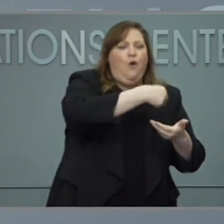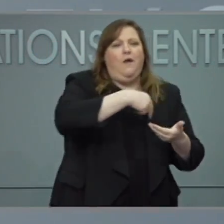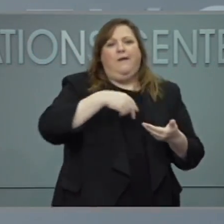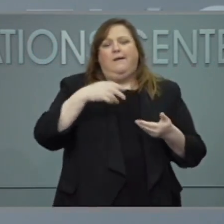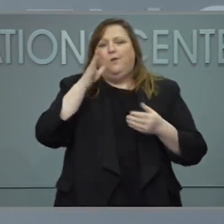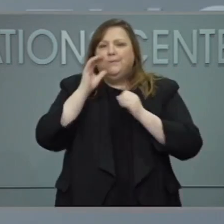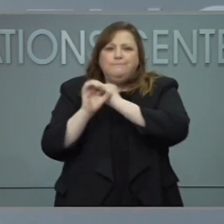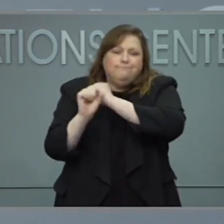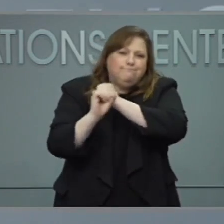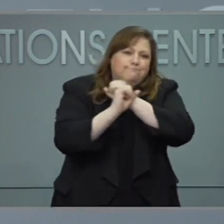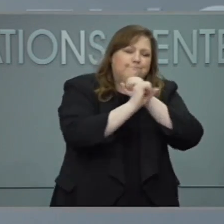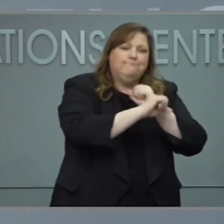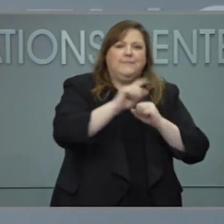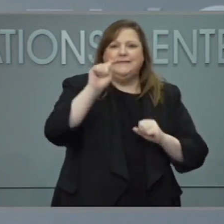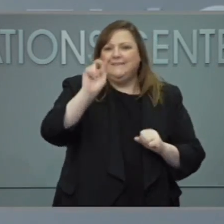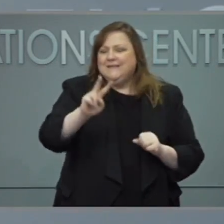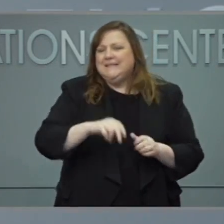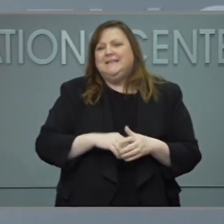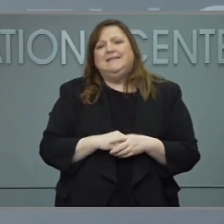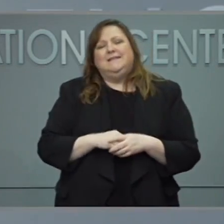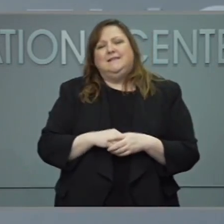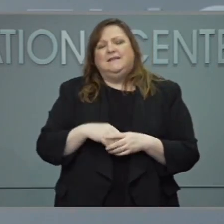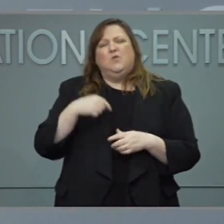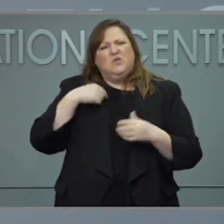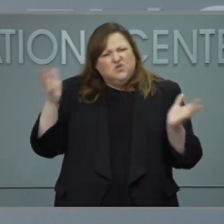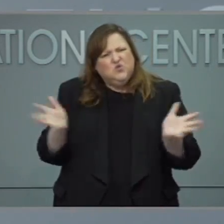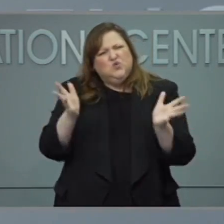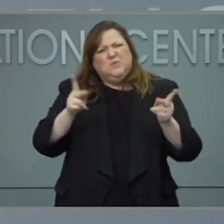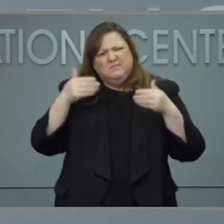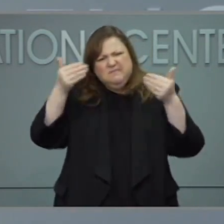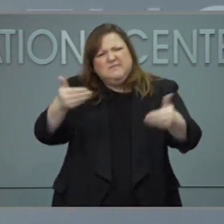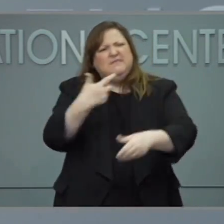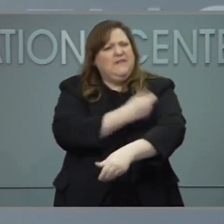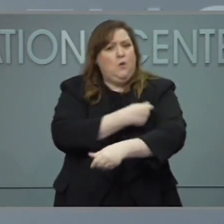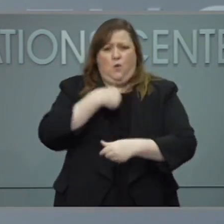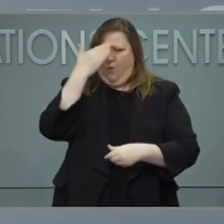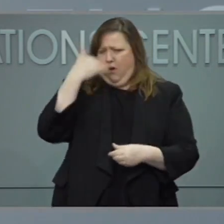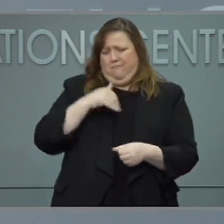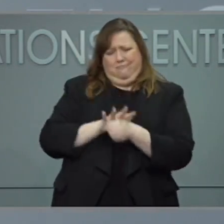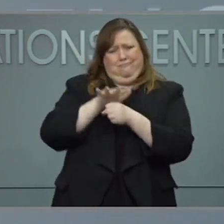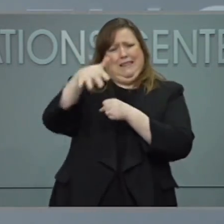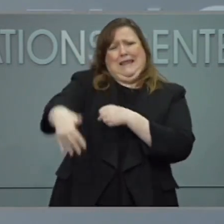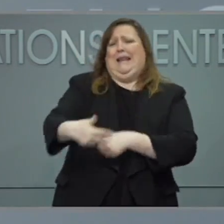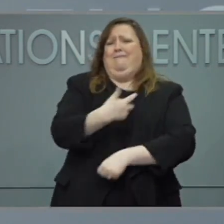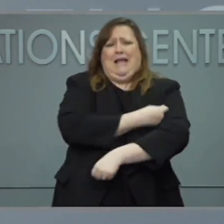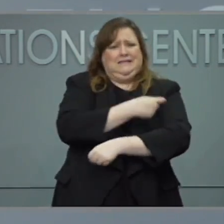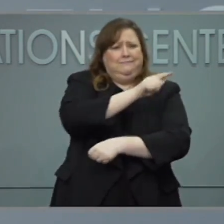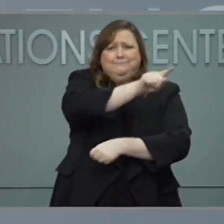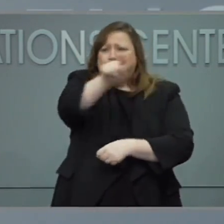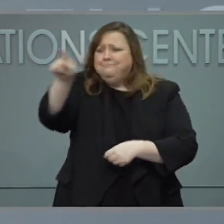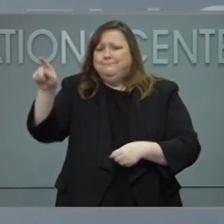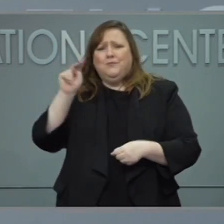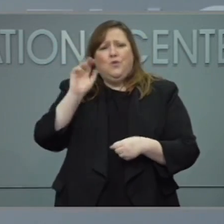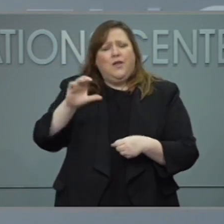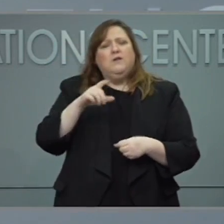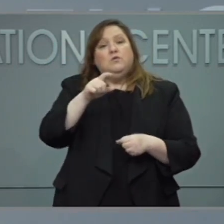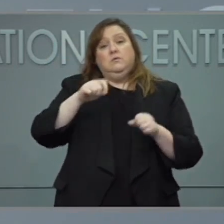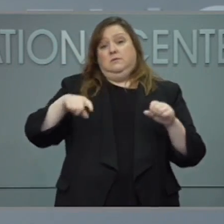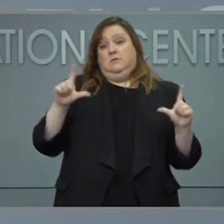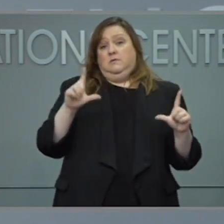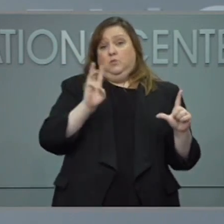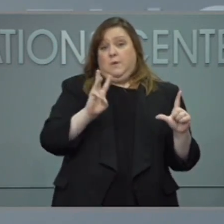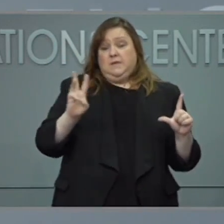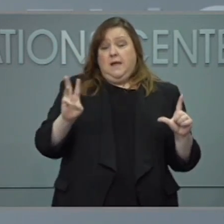airwaves about vaccination. We know the supply is there. It's in a lot of places. Please go to myspot.nc.gov to find a